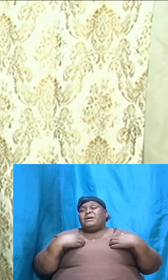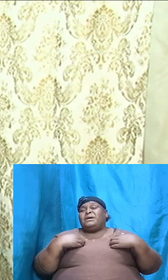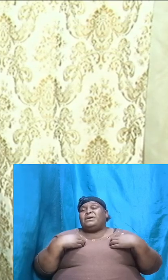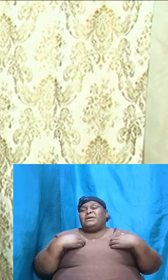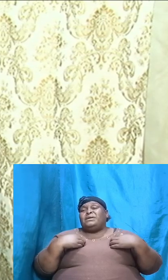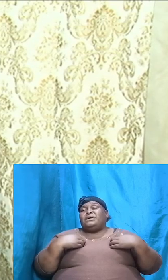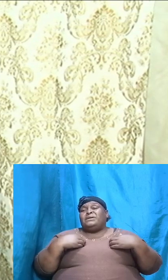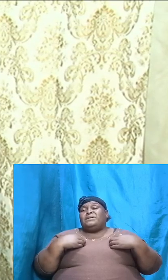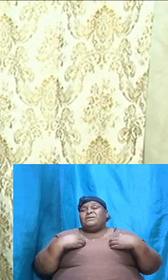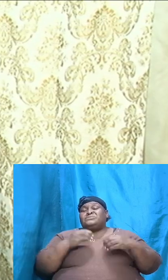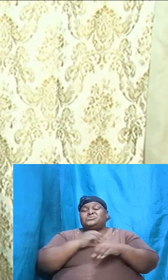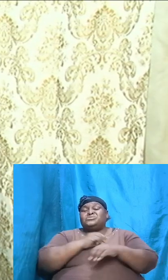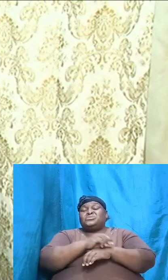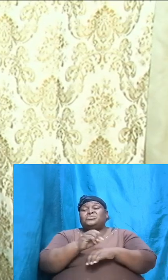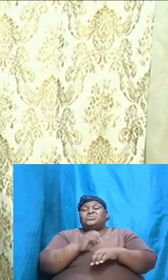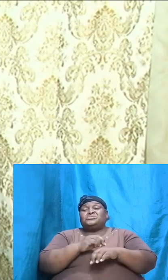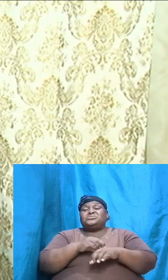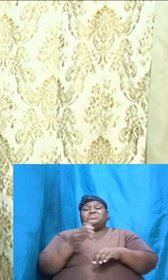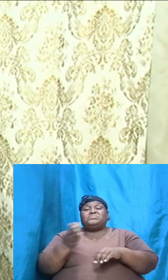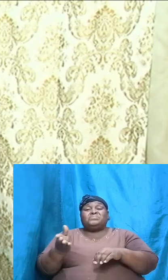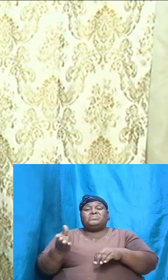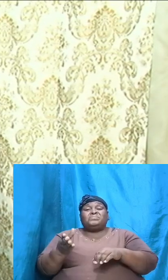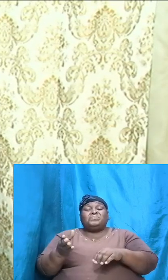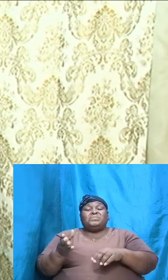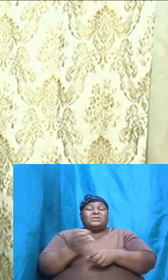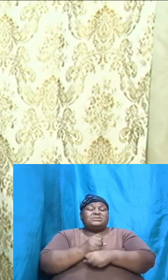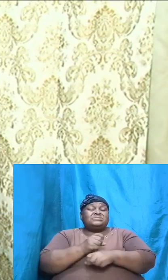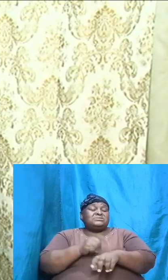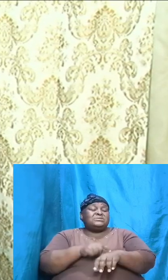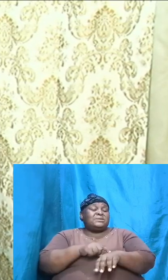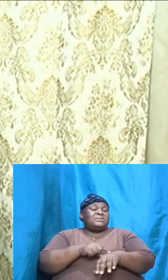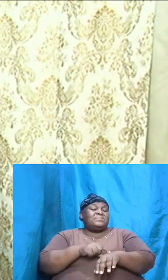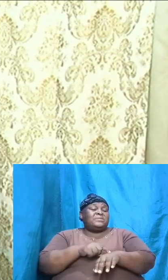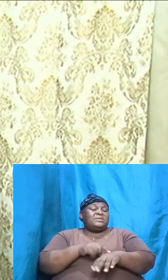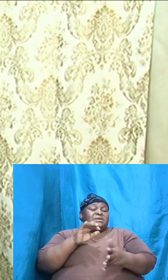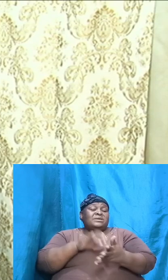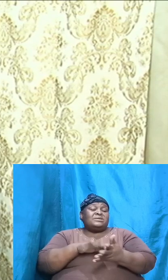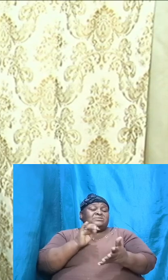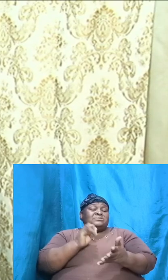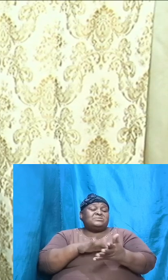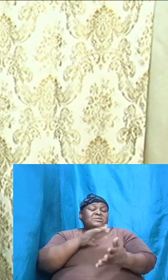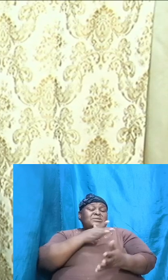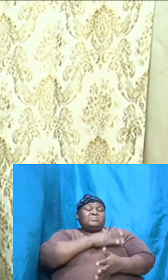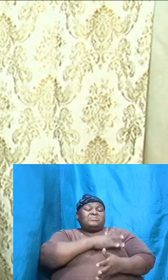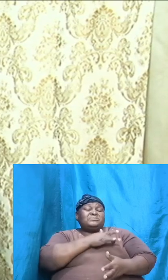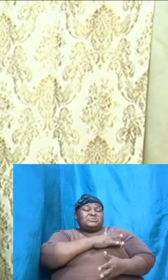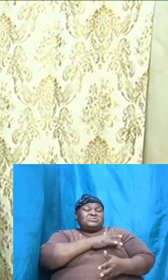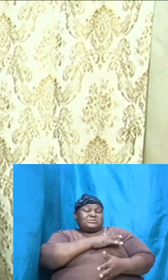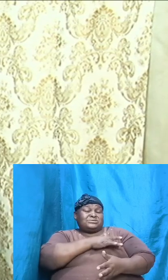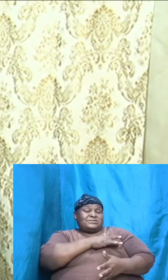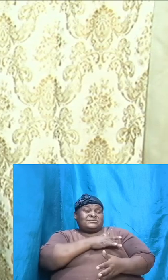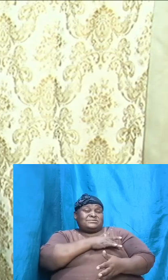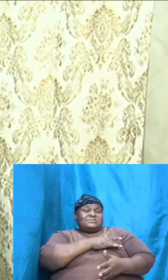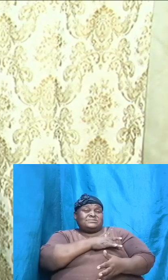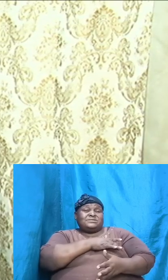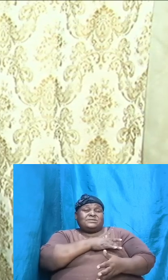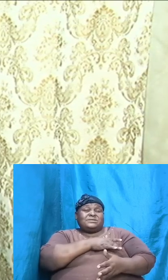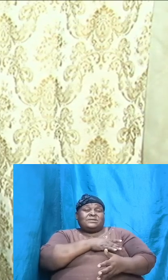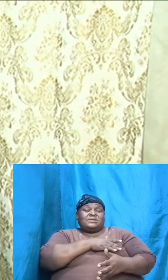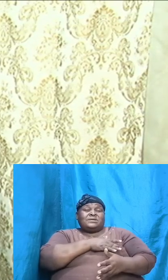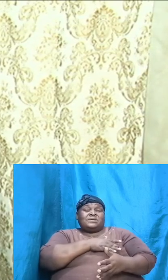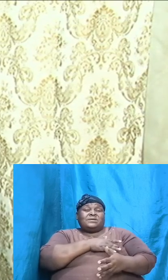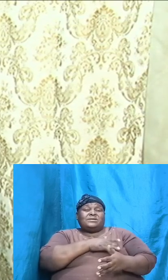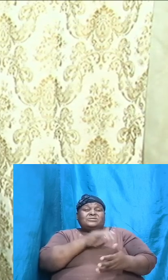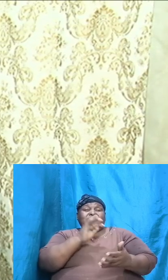and so it's a book worth taking the time out to study, to appreciate and to build